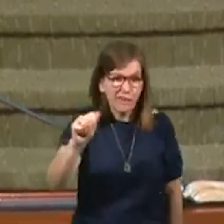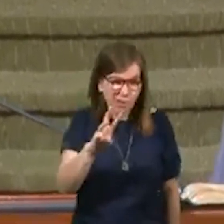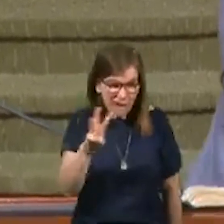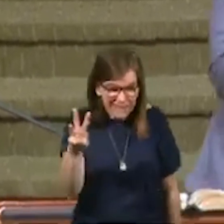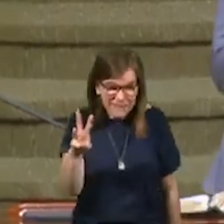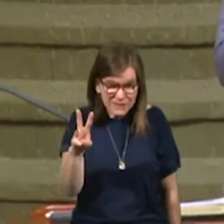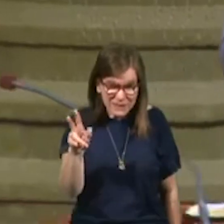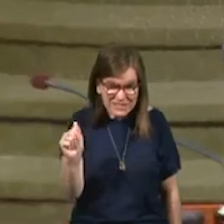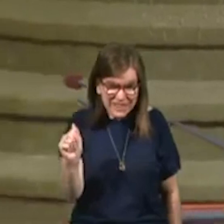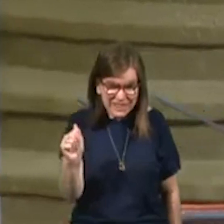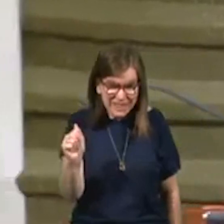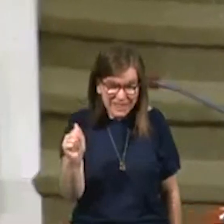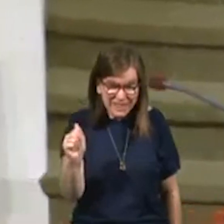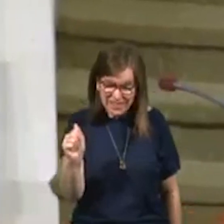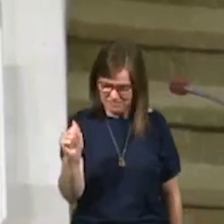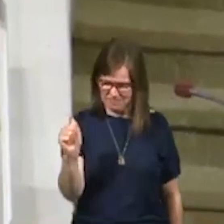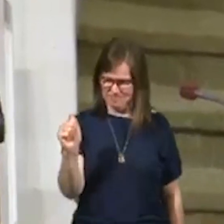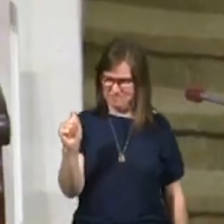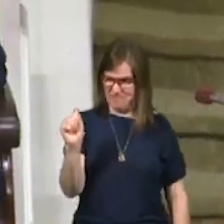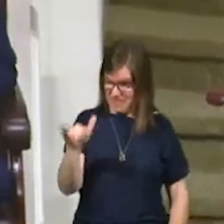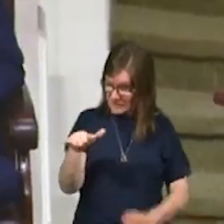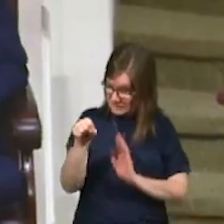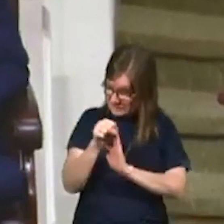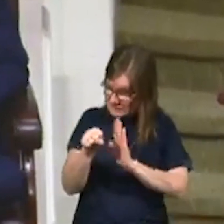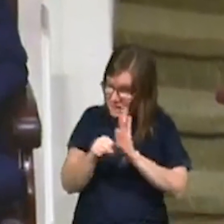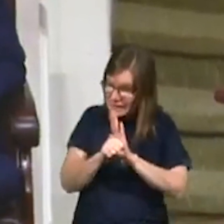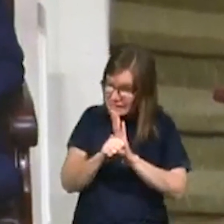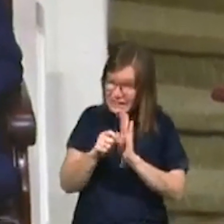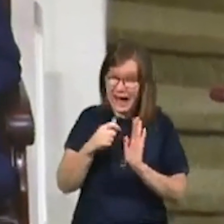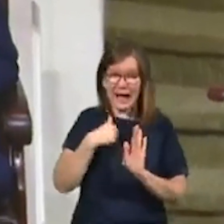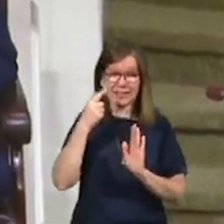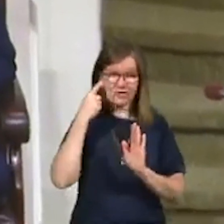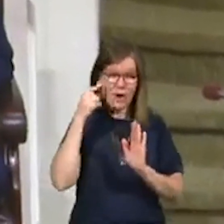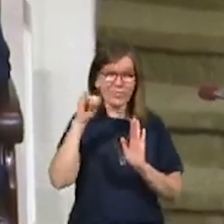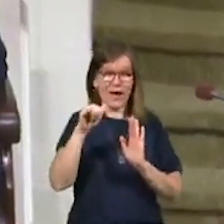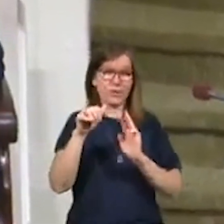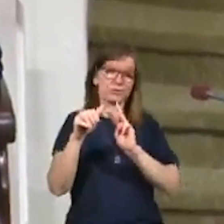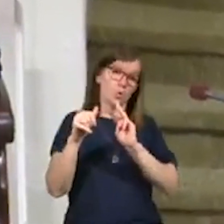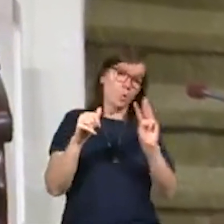Virginia. I didn't even know it was a state. I thought it was the Western part of Virginia.